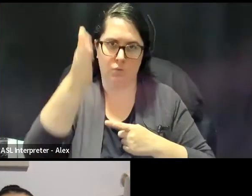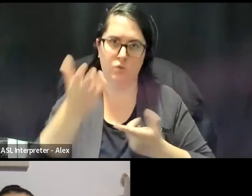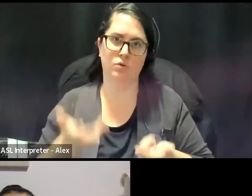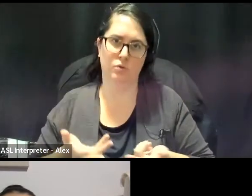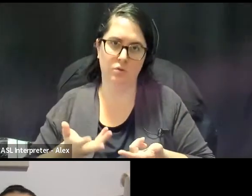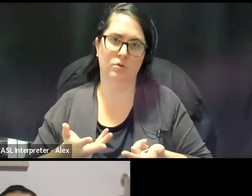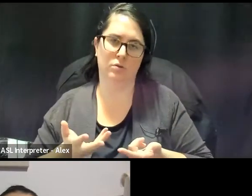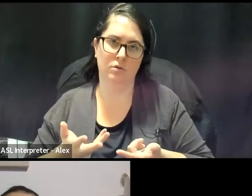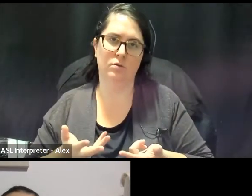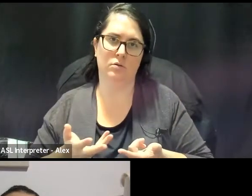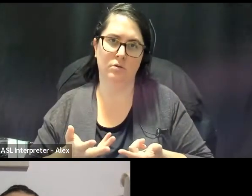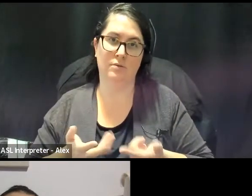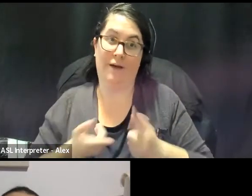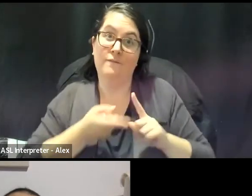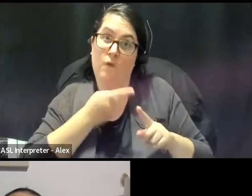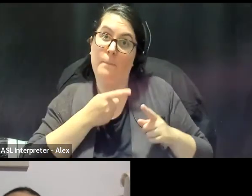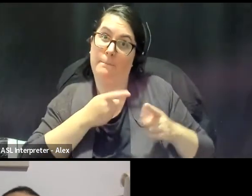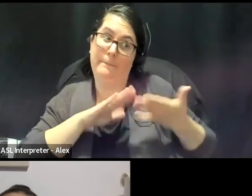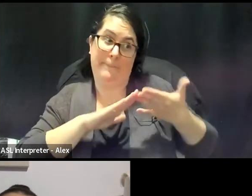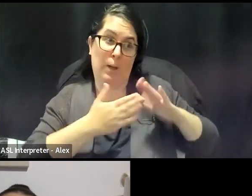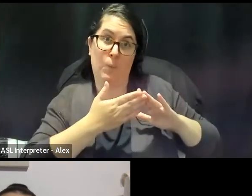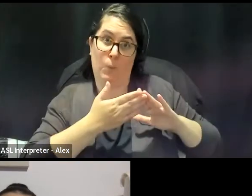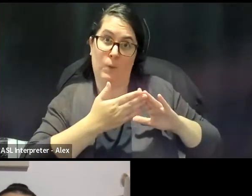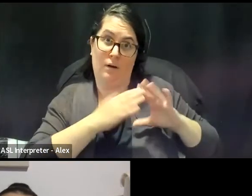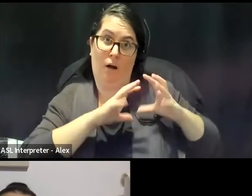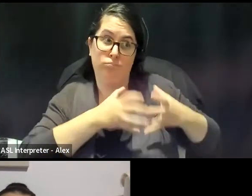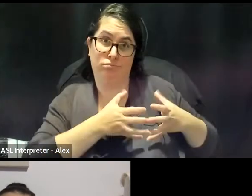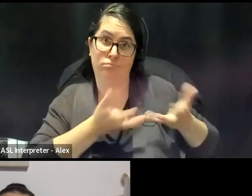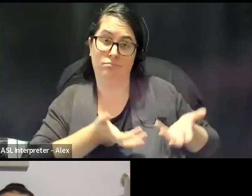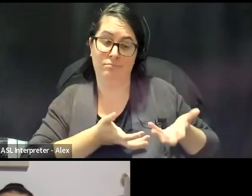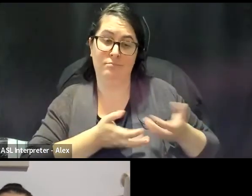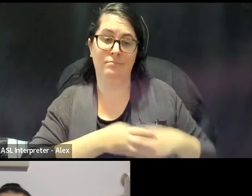from, from grassroots collectives. Um,